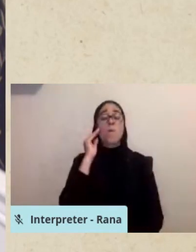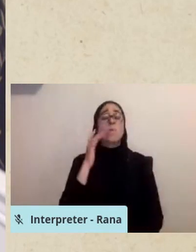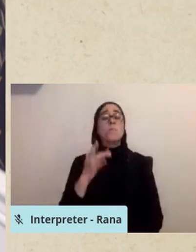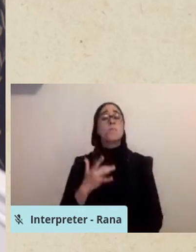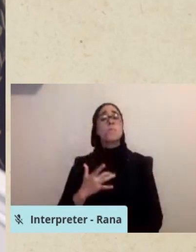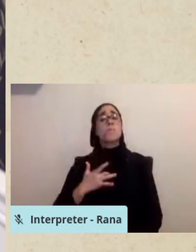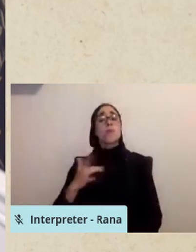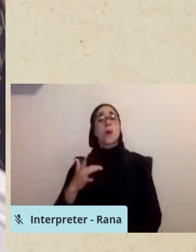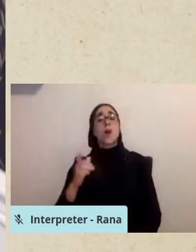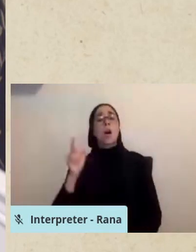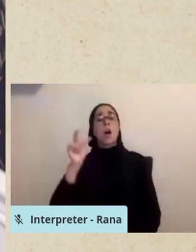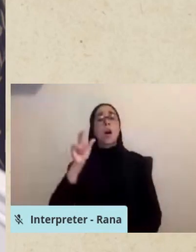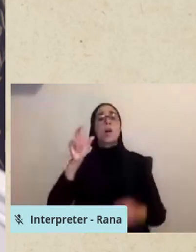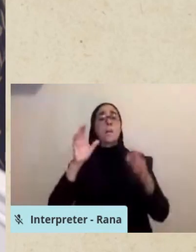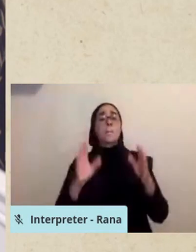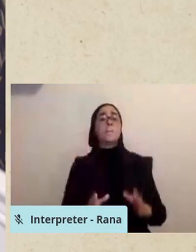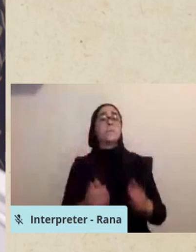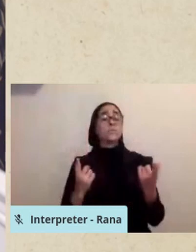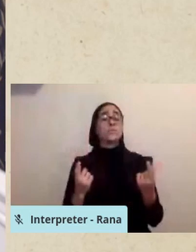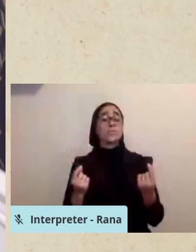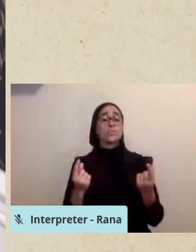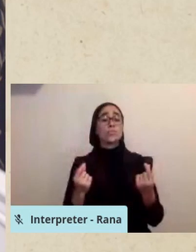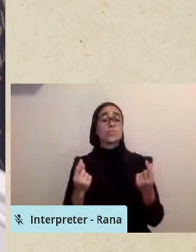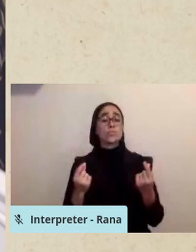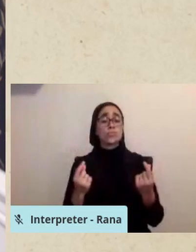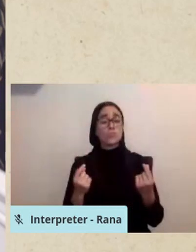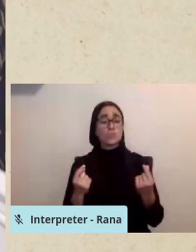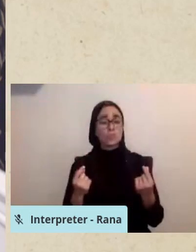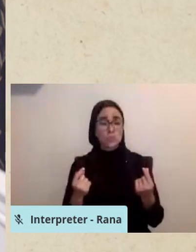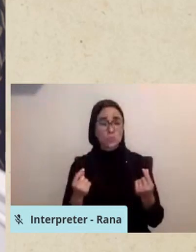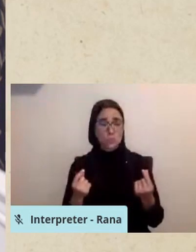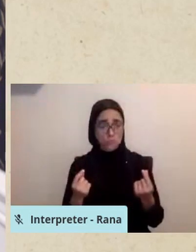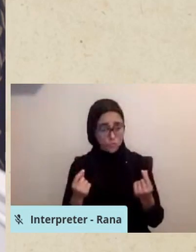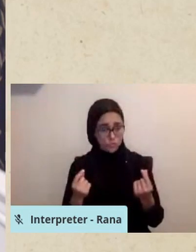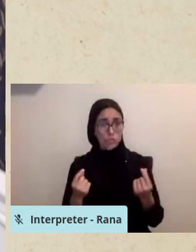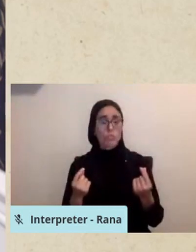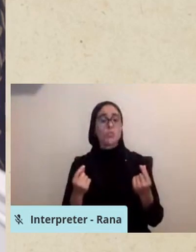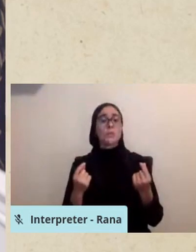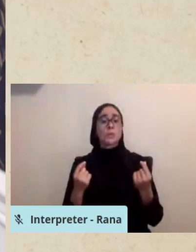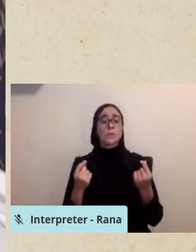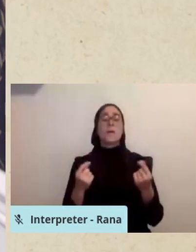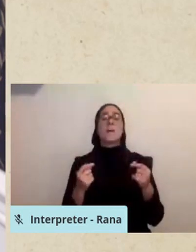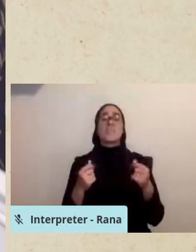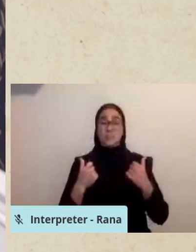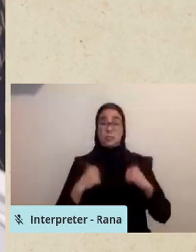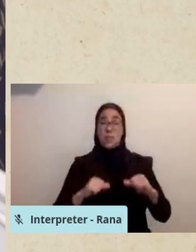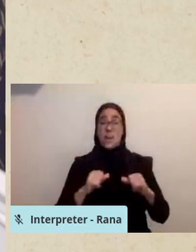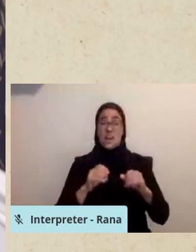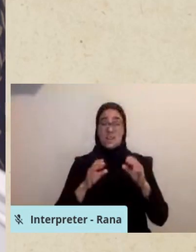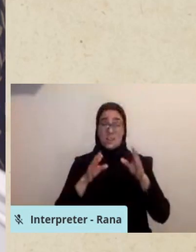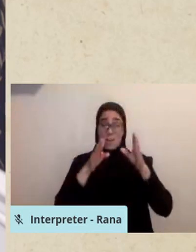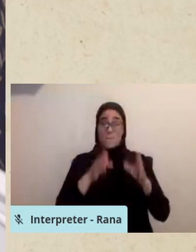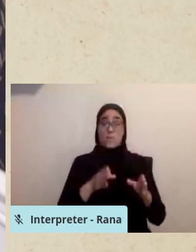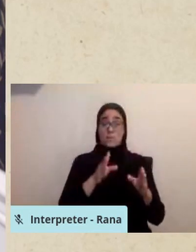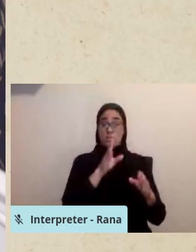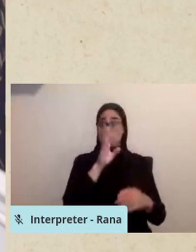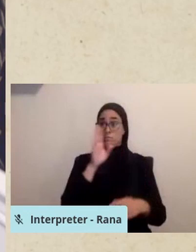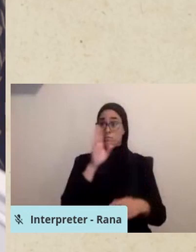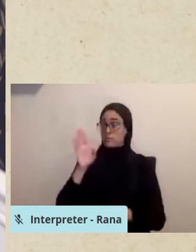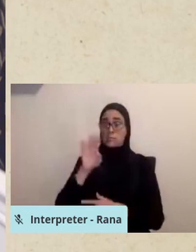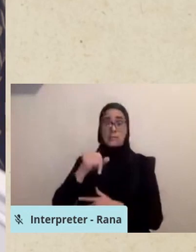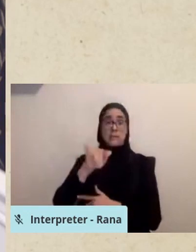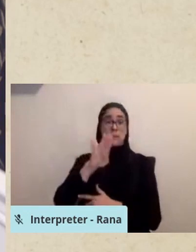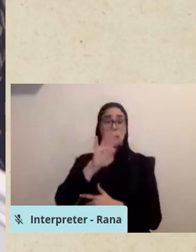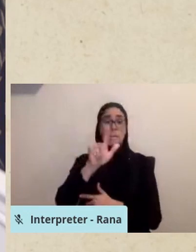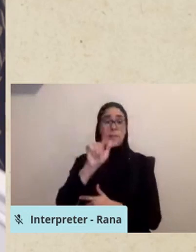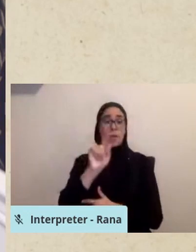the effort to orient the bed or the individual towards the Qibla. Such instructions in an